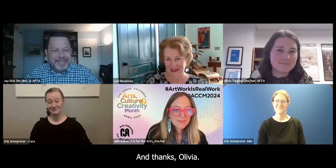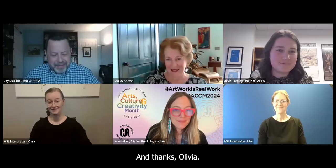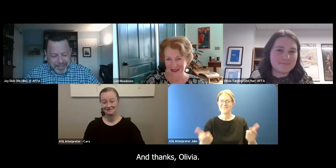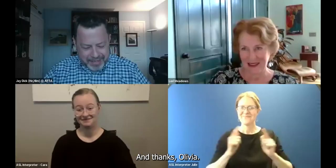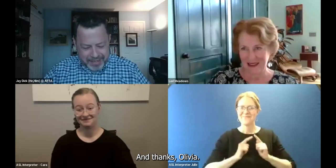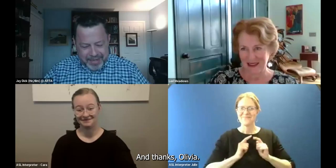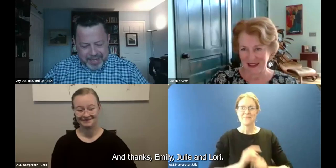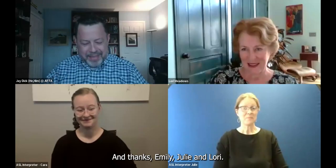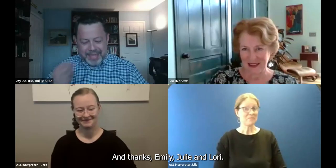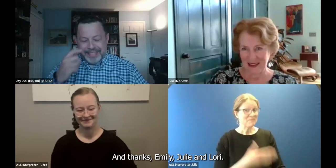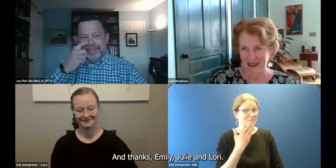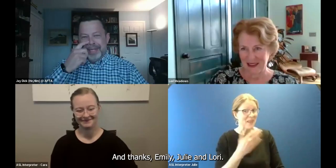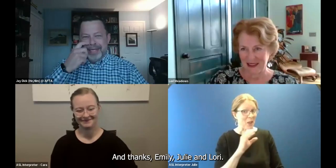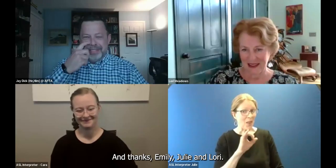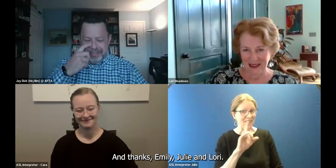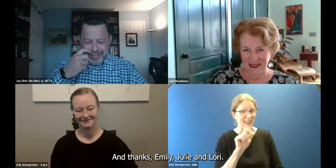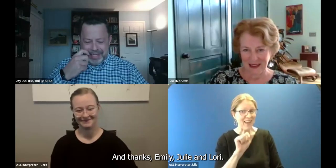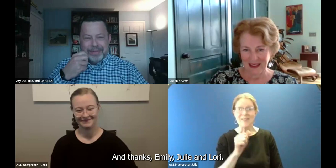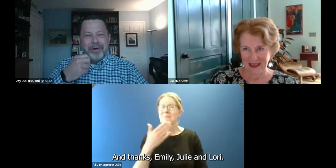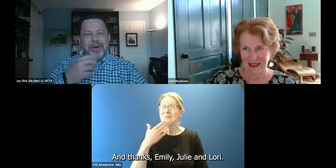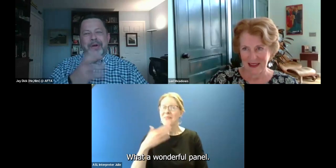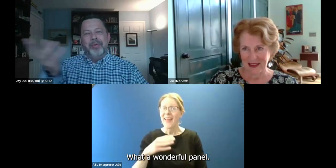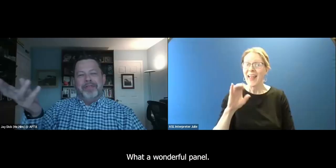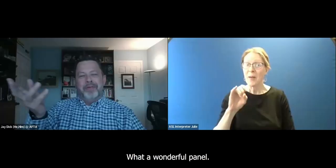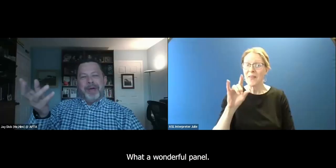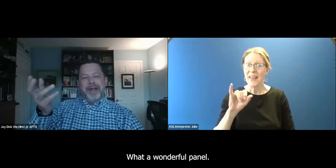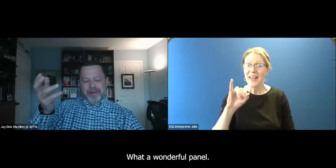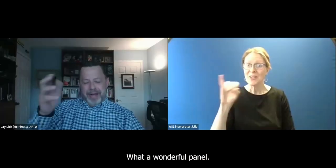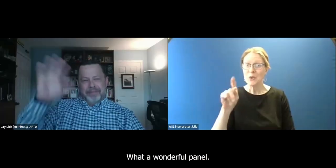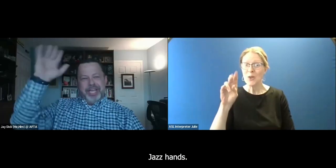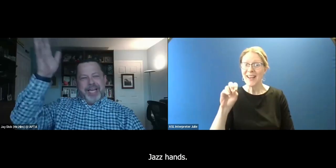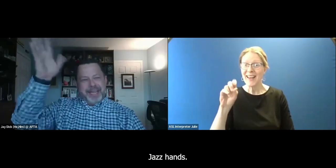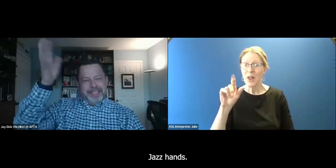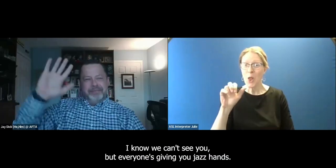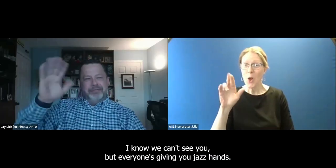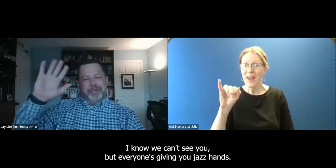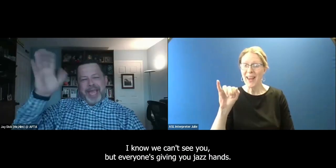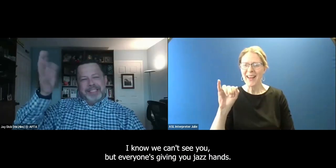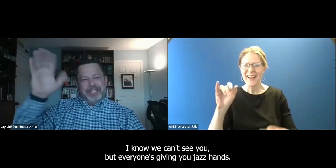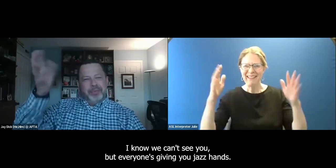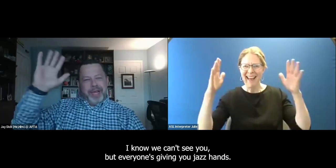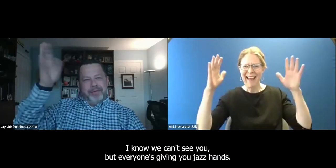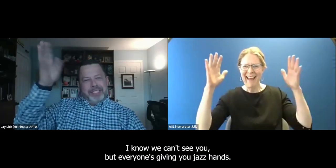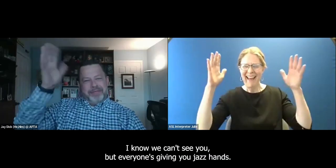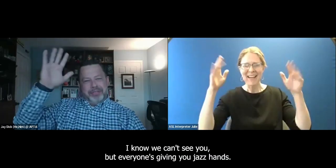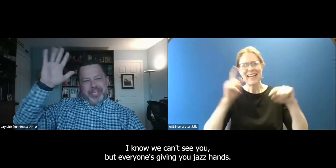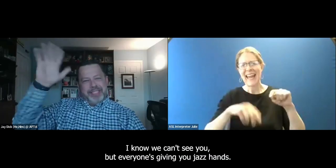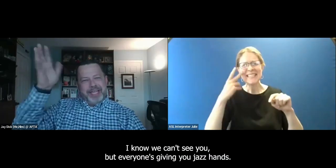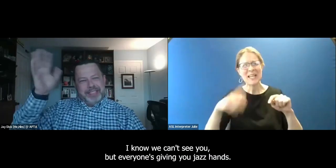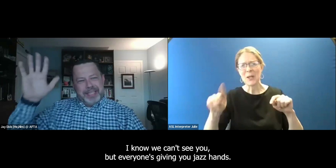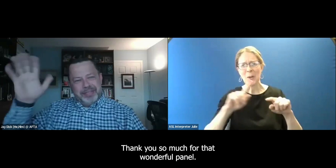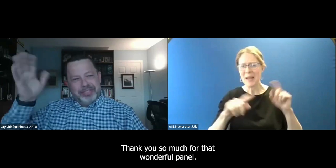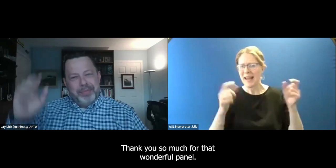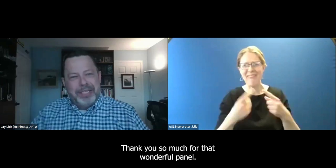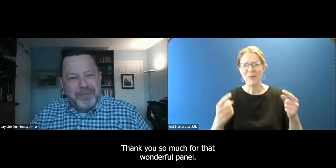Thanks, Olivia. And thanks, Emily, Julie, and Lori. What a wonderful panel. Jazz hands. I know we can't see you, but everyone's giving you